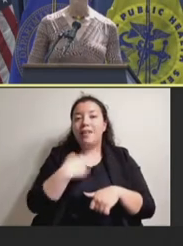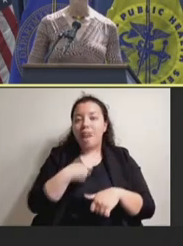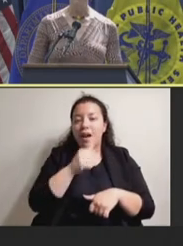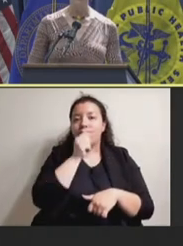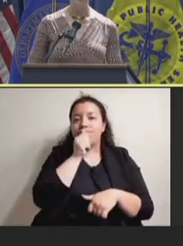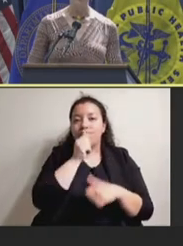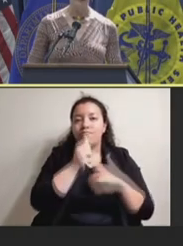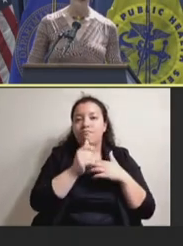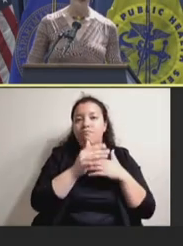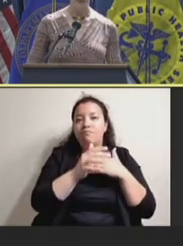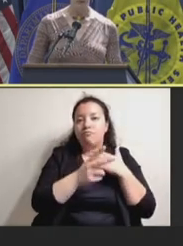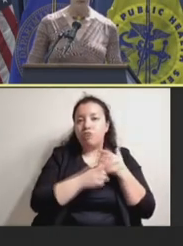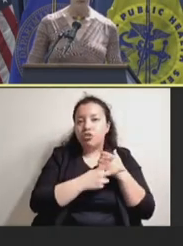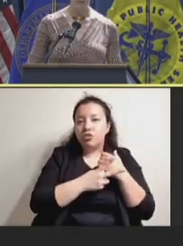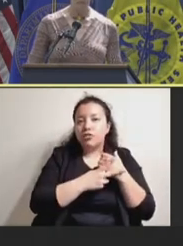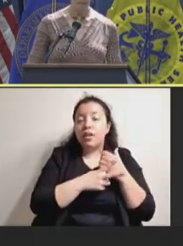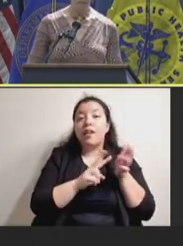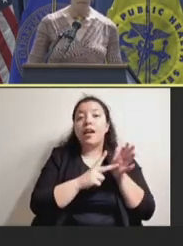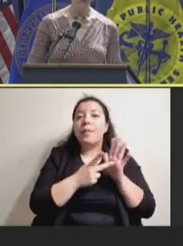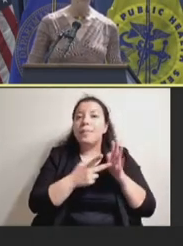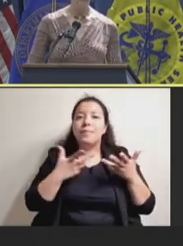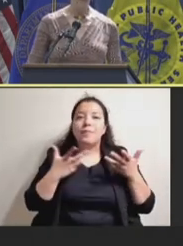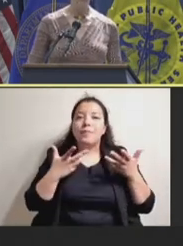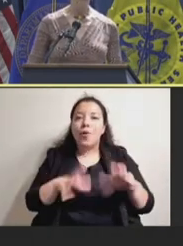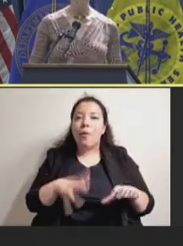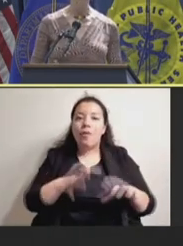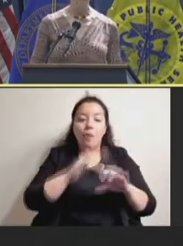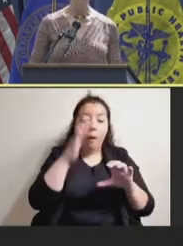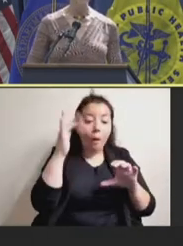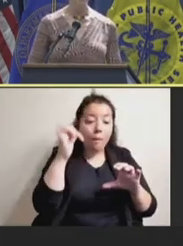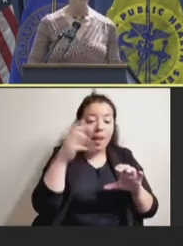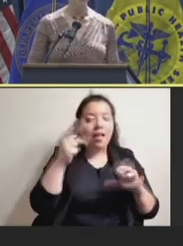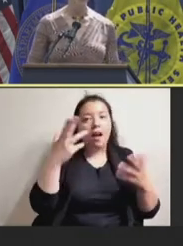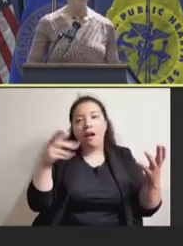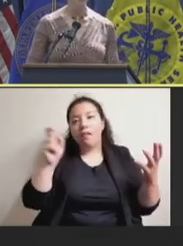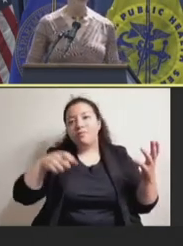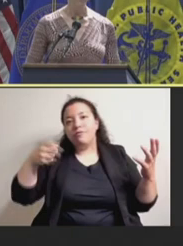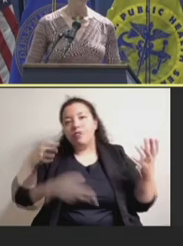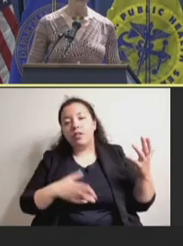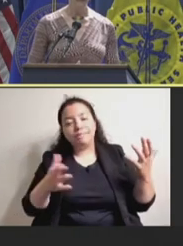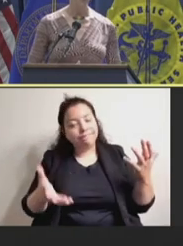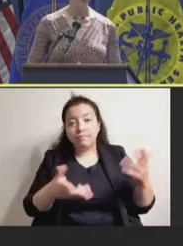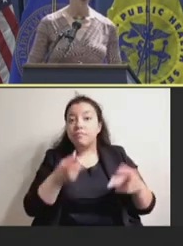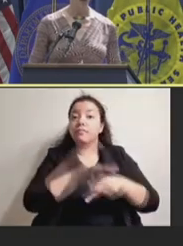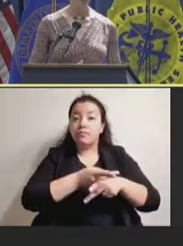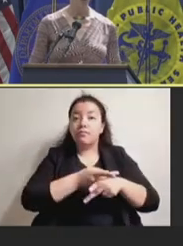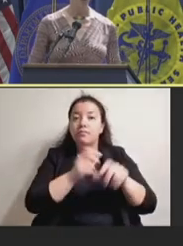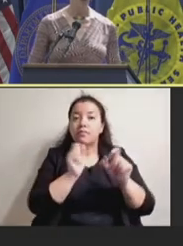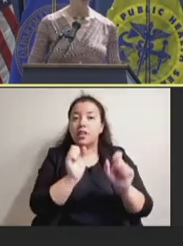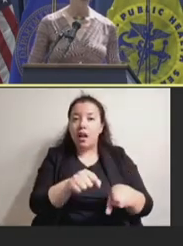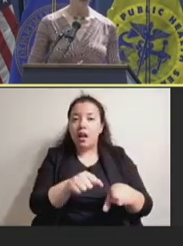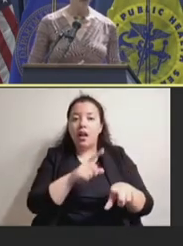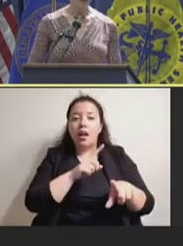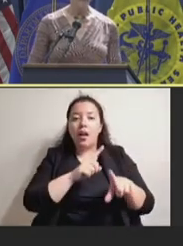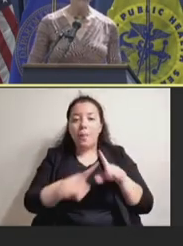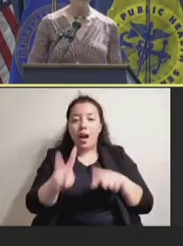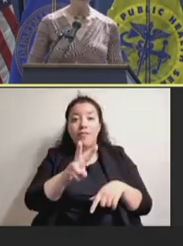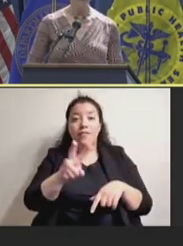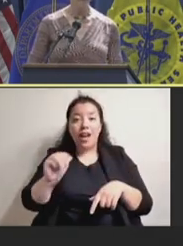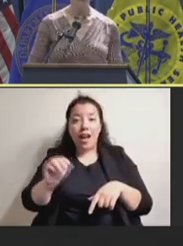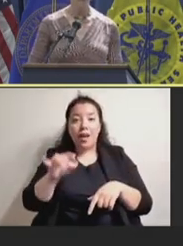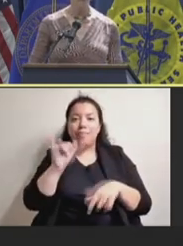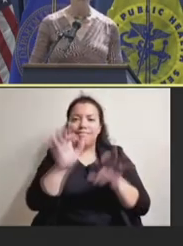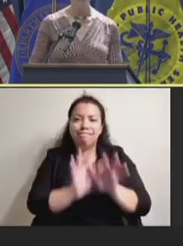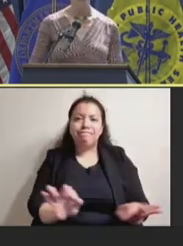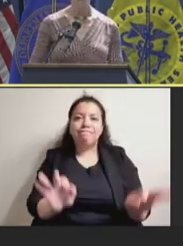decreases vaccine wastage, of course. But VVM is a critical tool that is part of that protocol. And similarly,